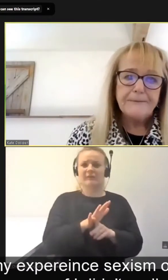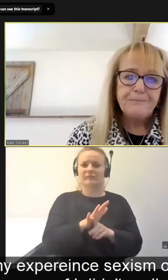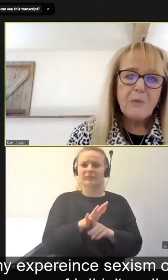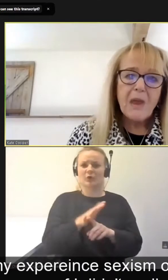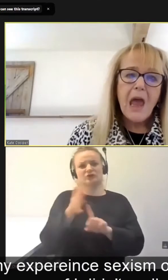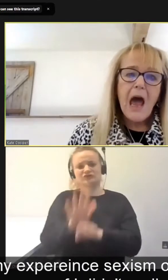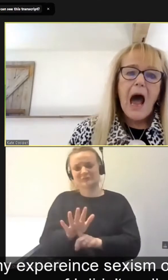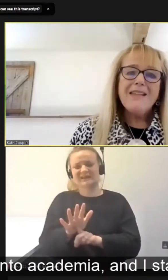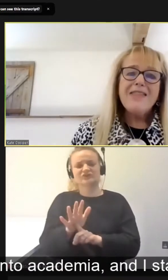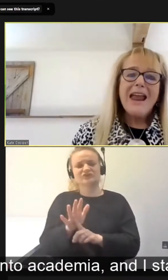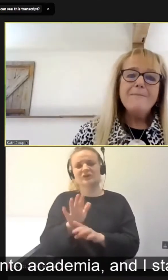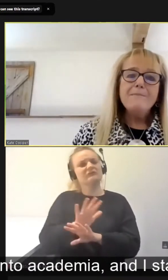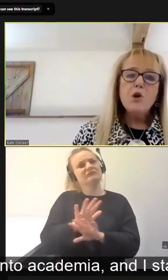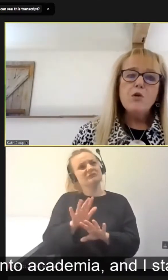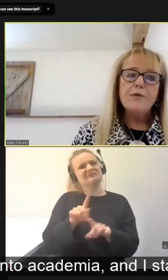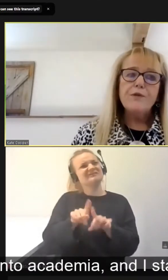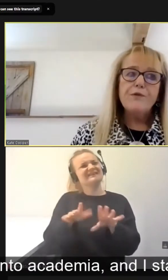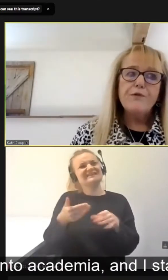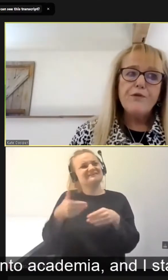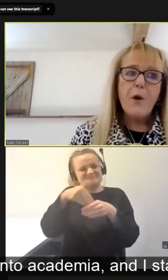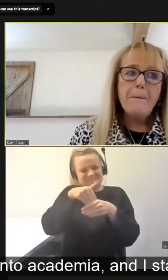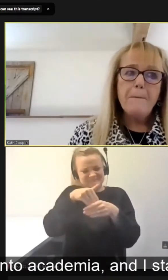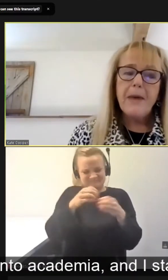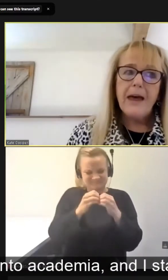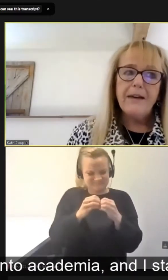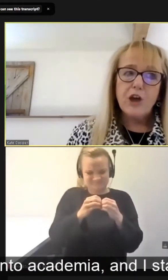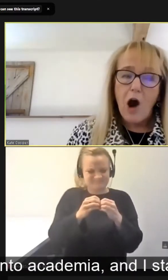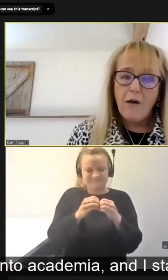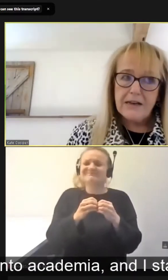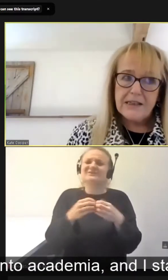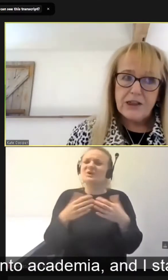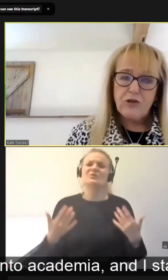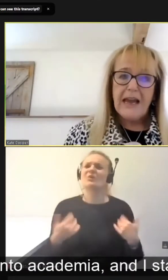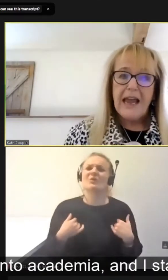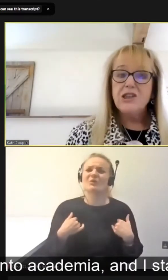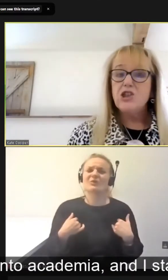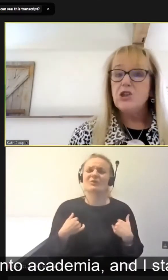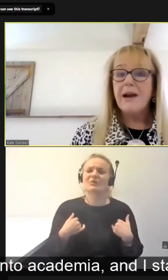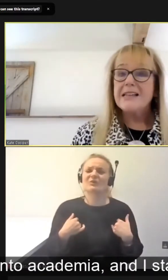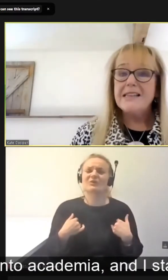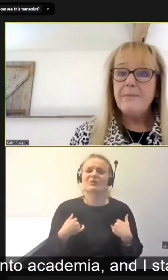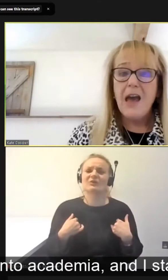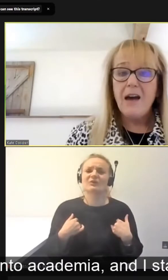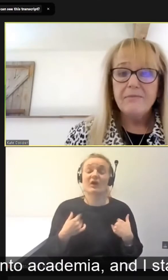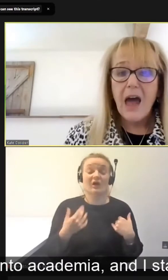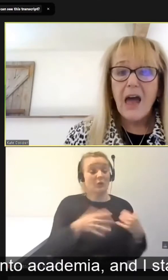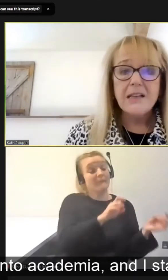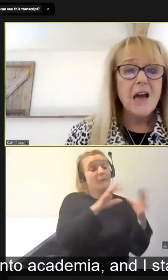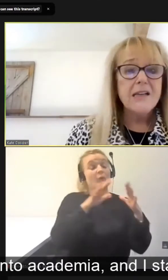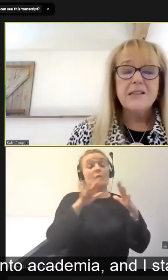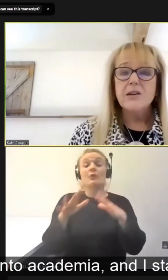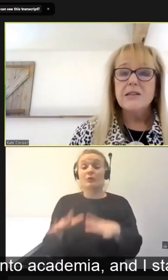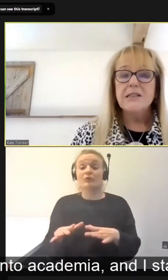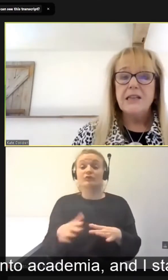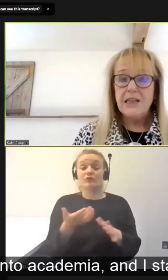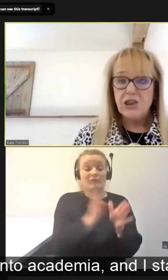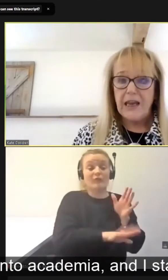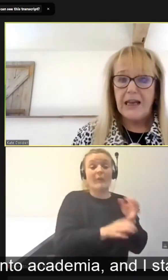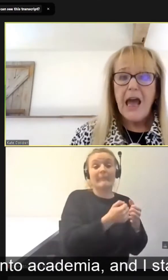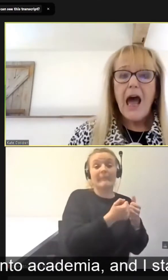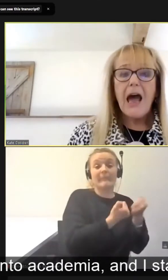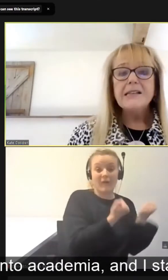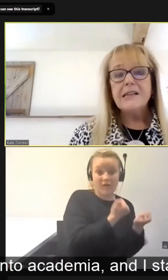fit. I then moved from the car industry into academia, and I started